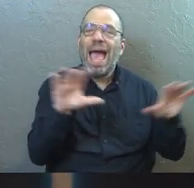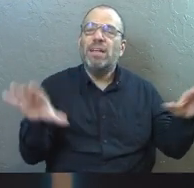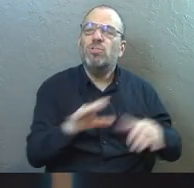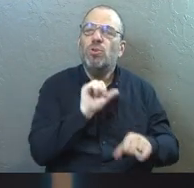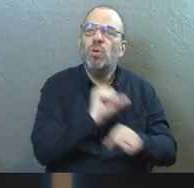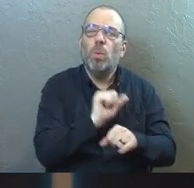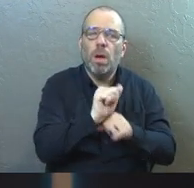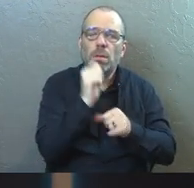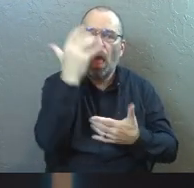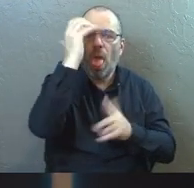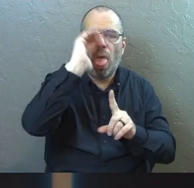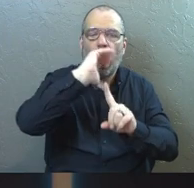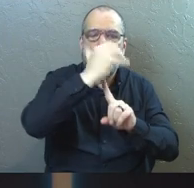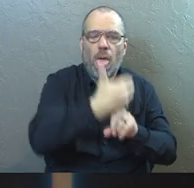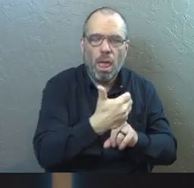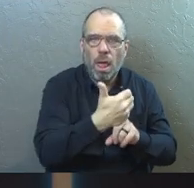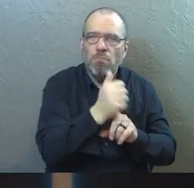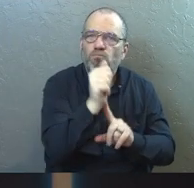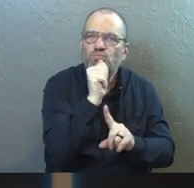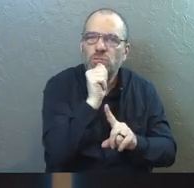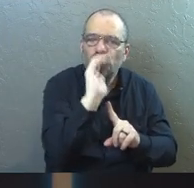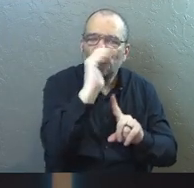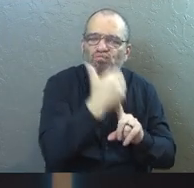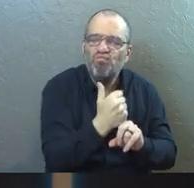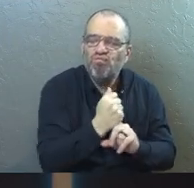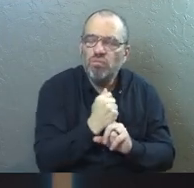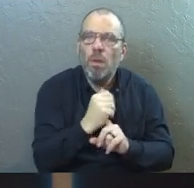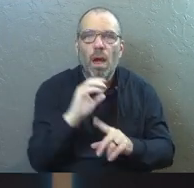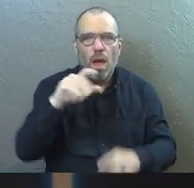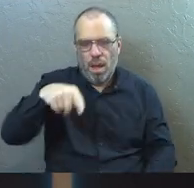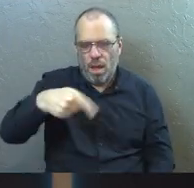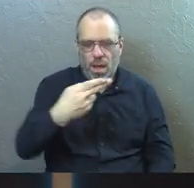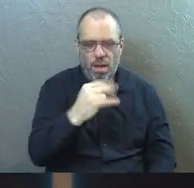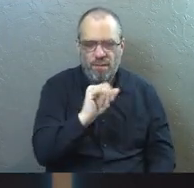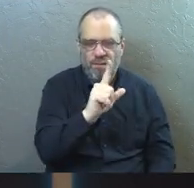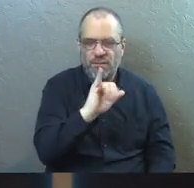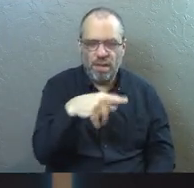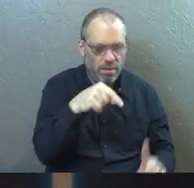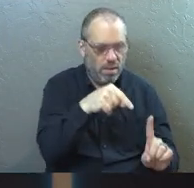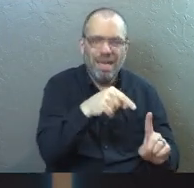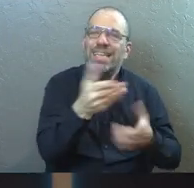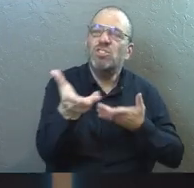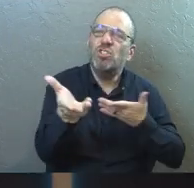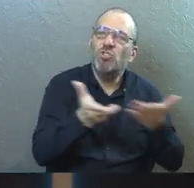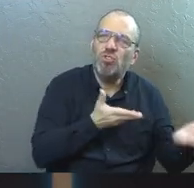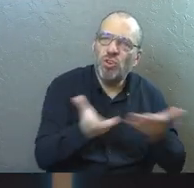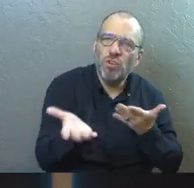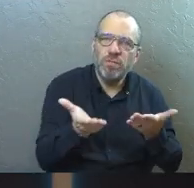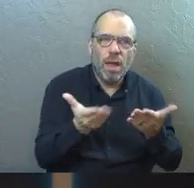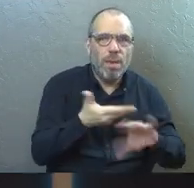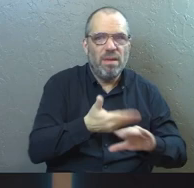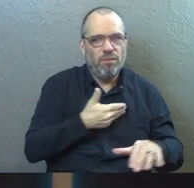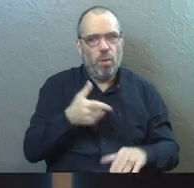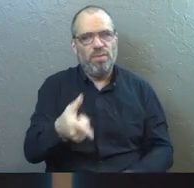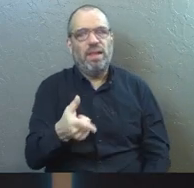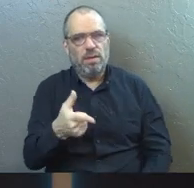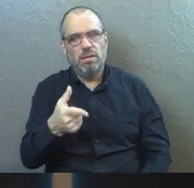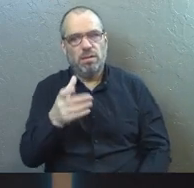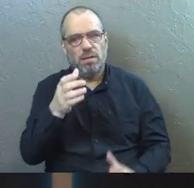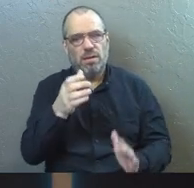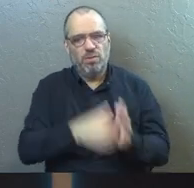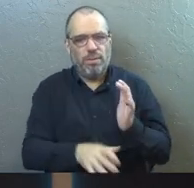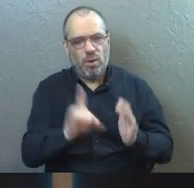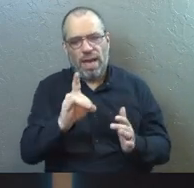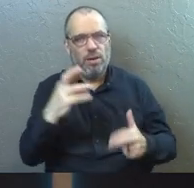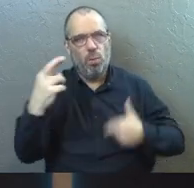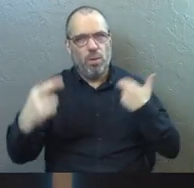scenes and do some things that are secretive. Philip just served long before this particular revival